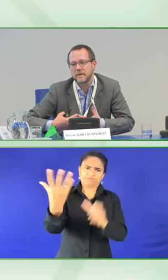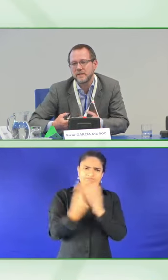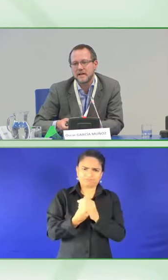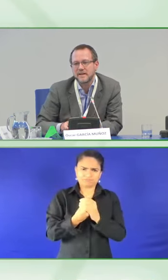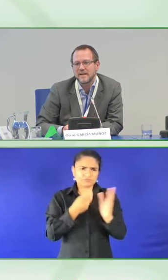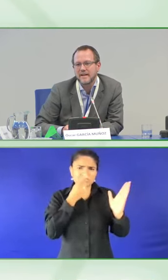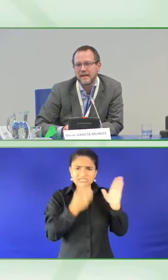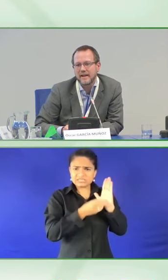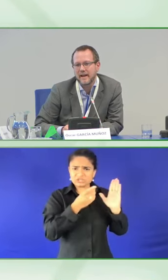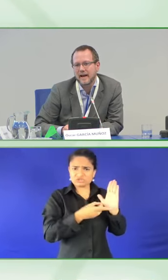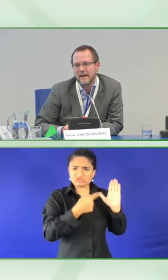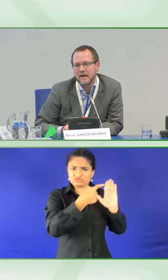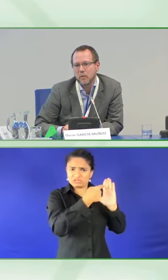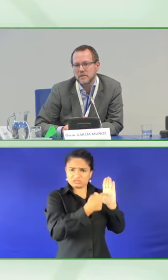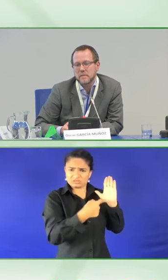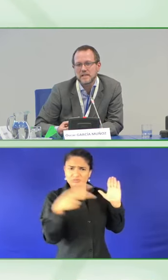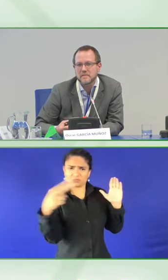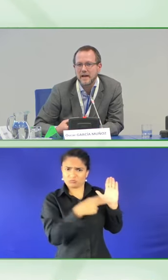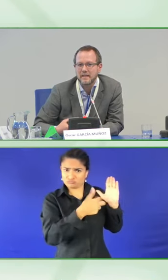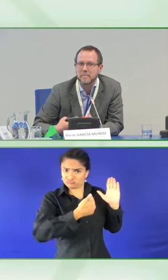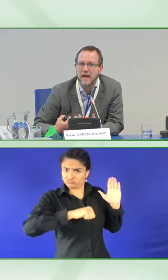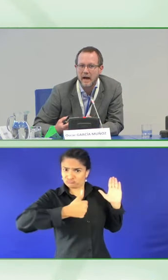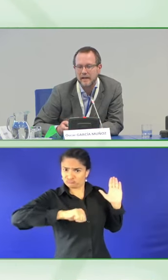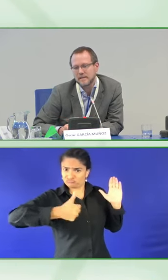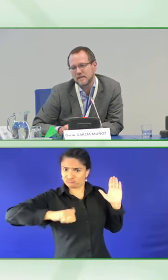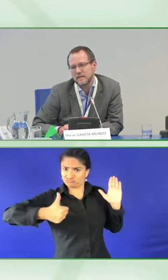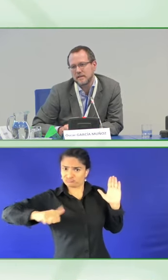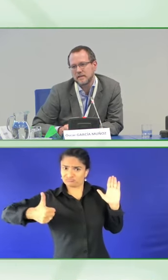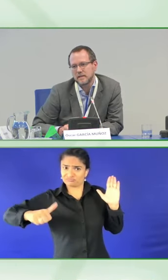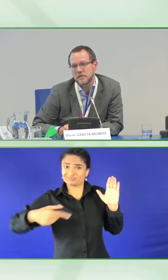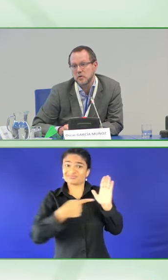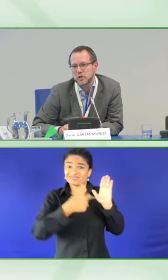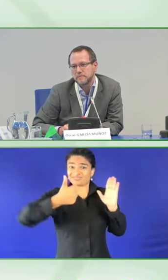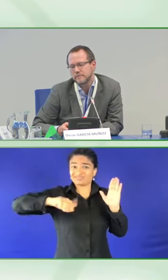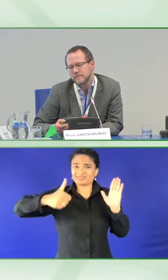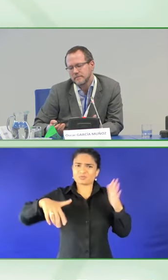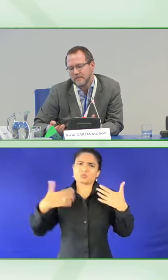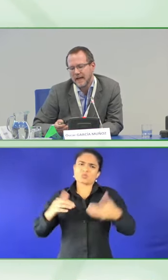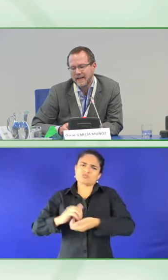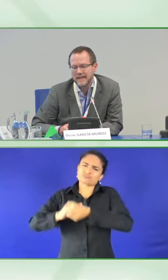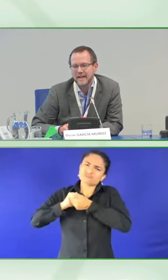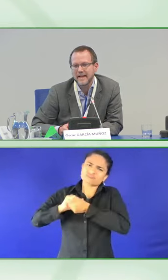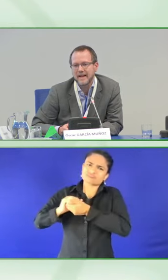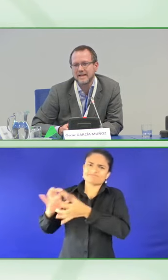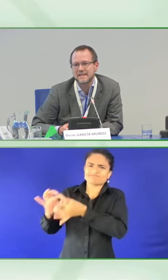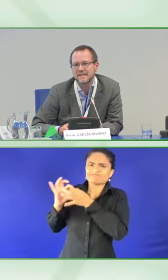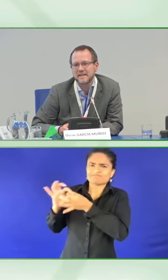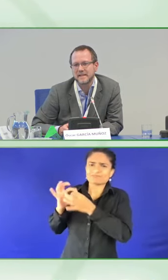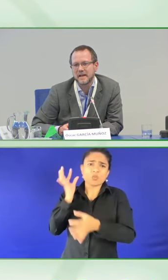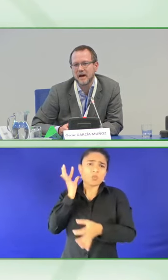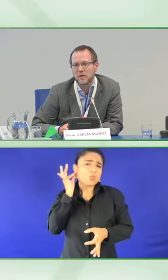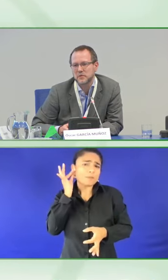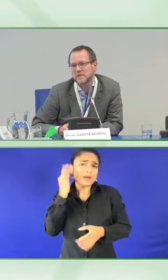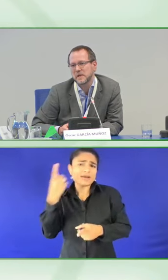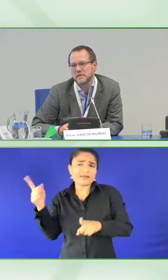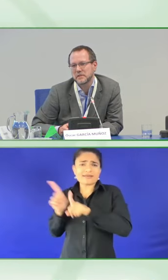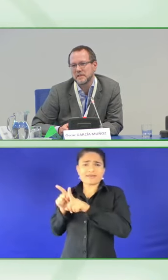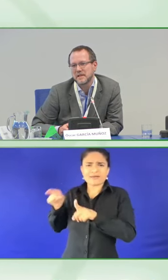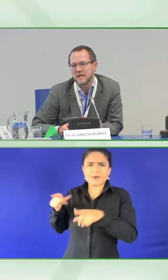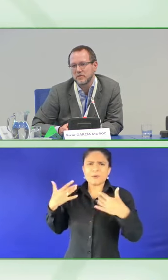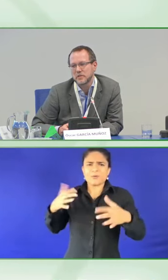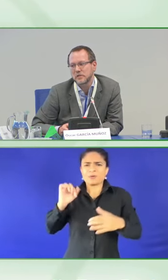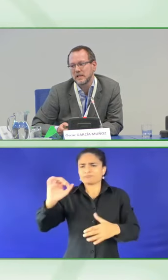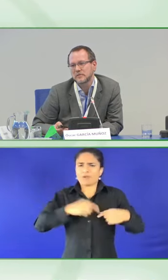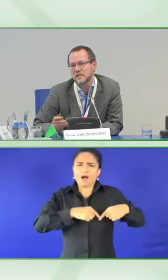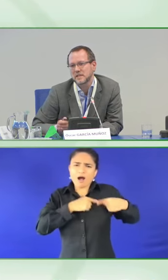was the beginner, and Anna was the mastermind behind the solution. And Elena is our translator,